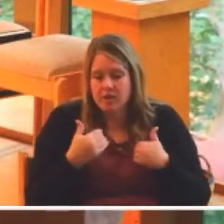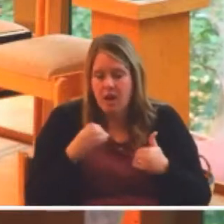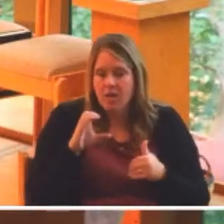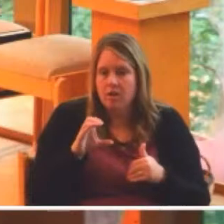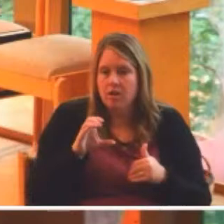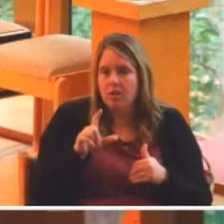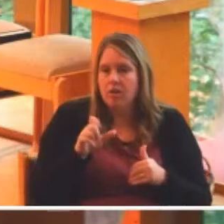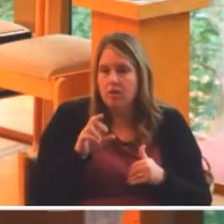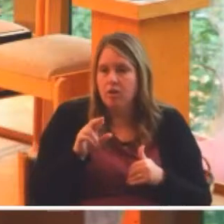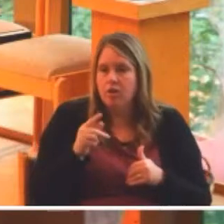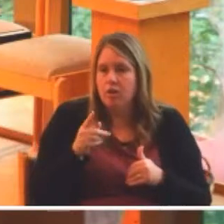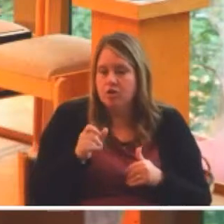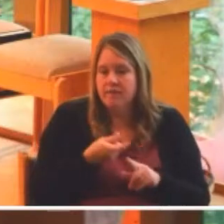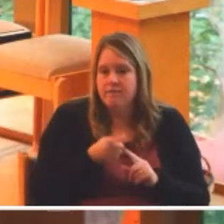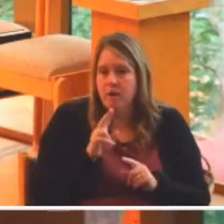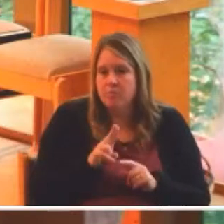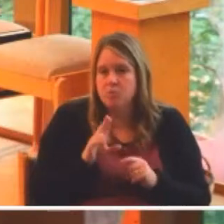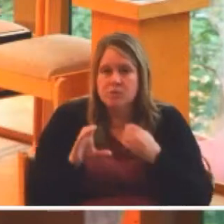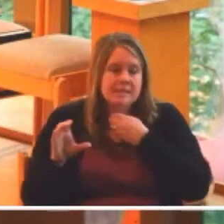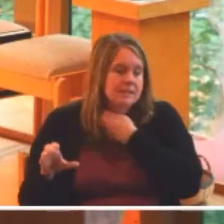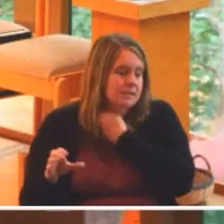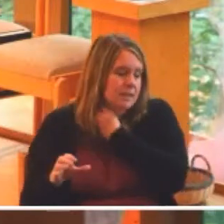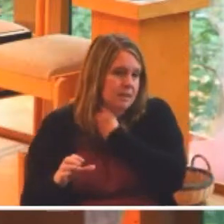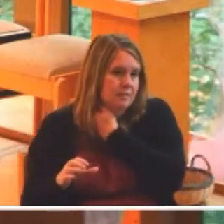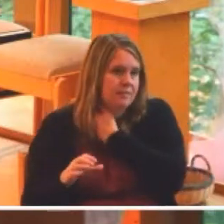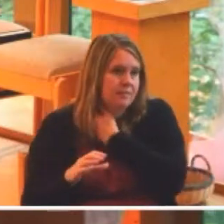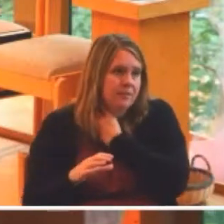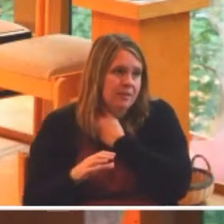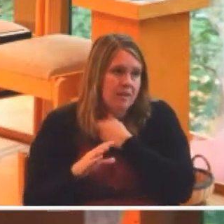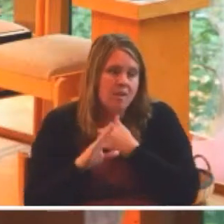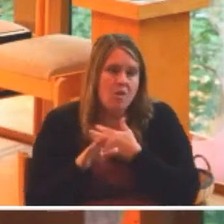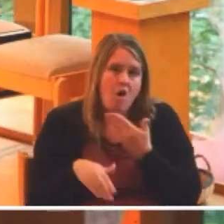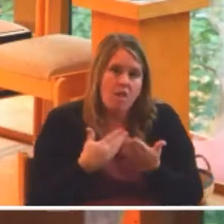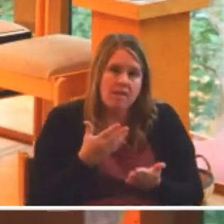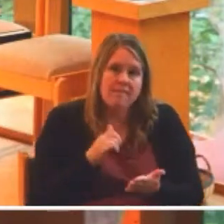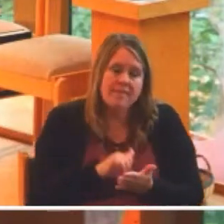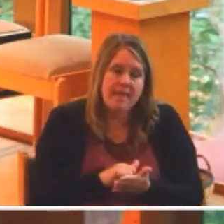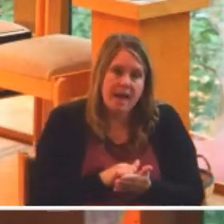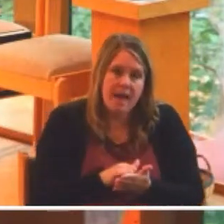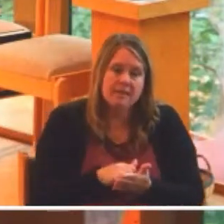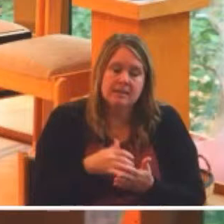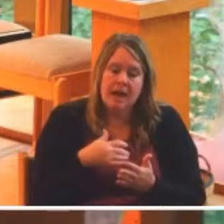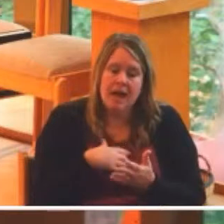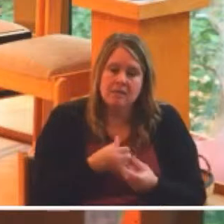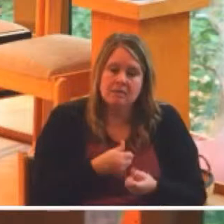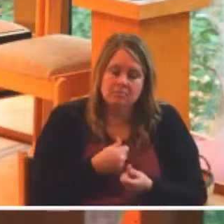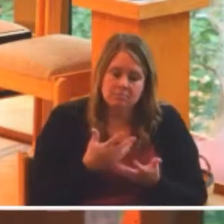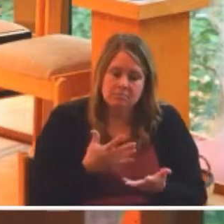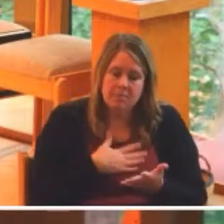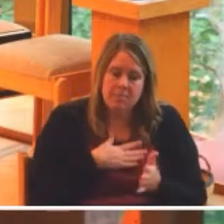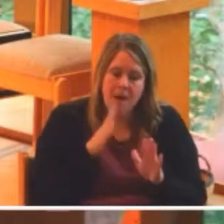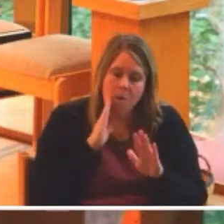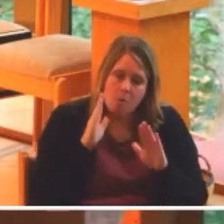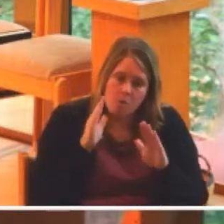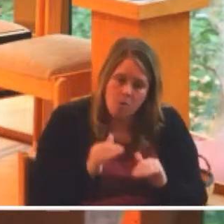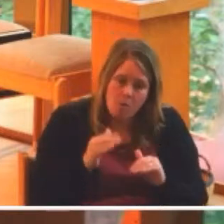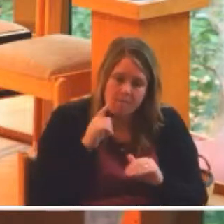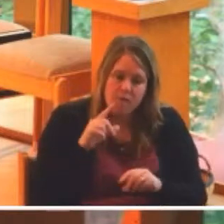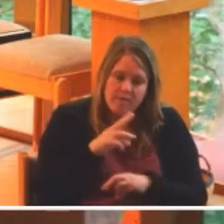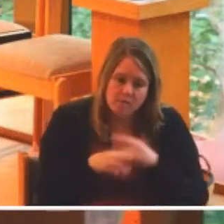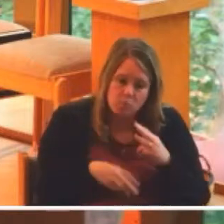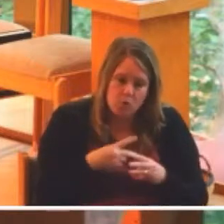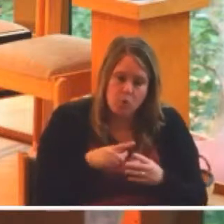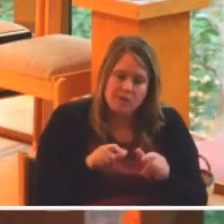And through all of that, I became more convinced of my own hope for what's possible in this world, what's possible because of our faith and